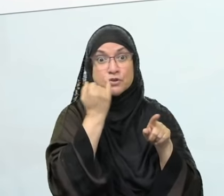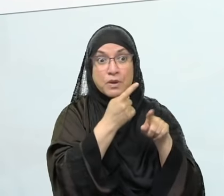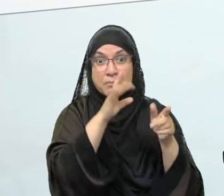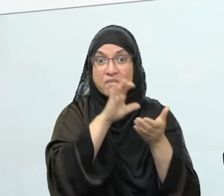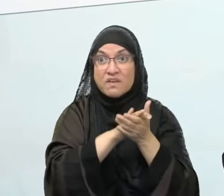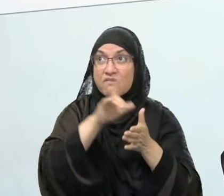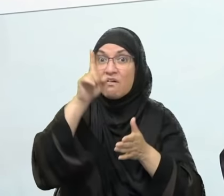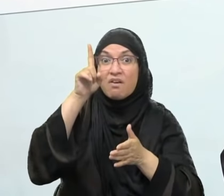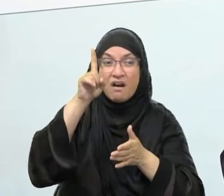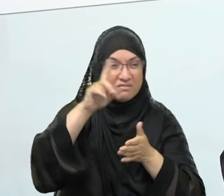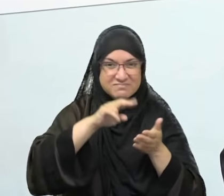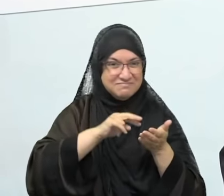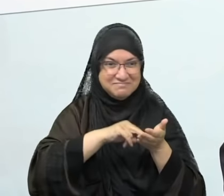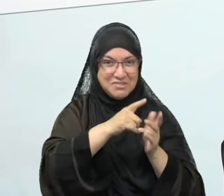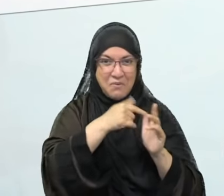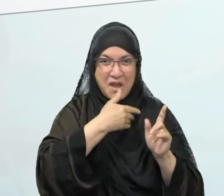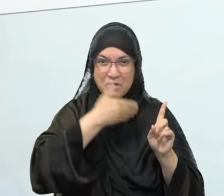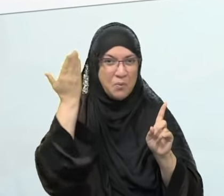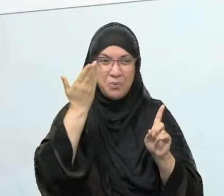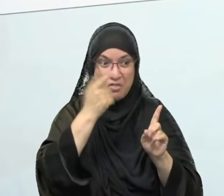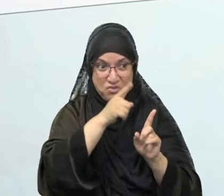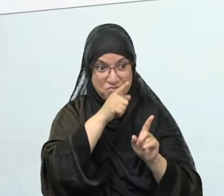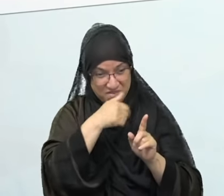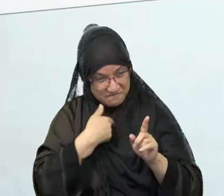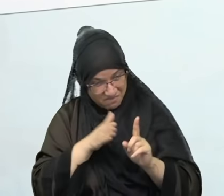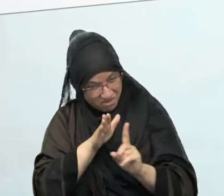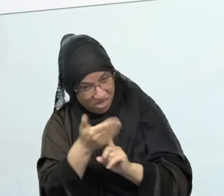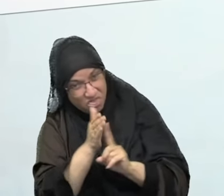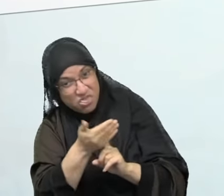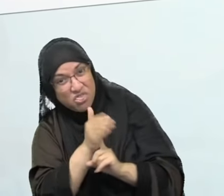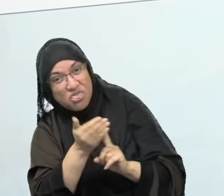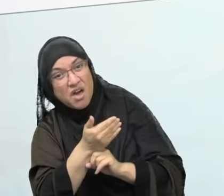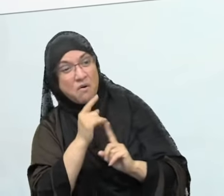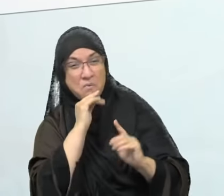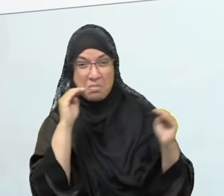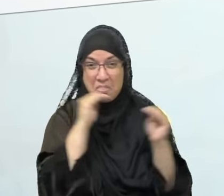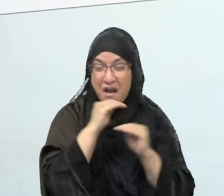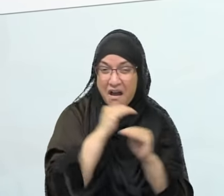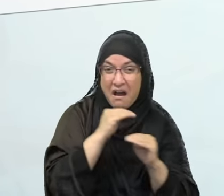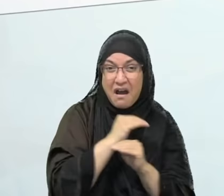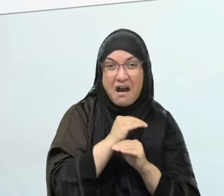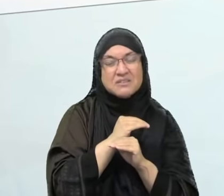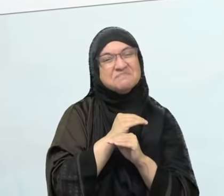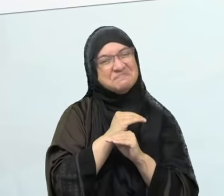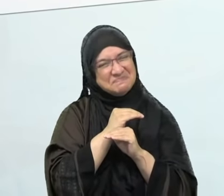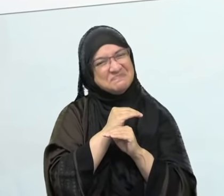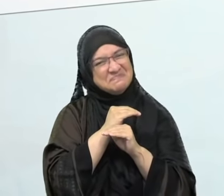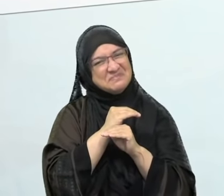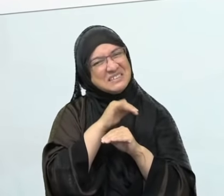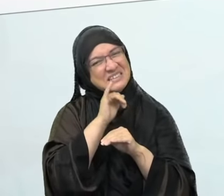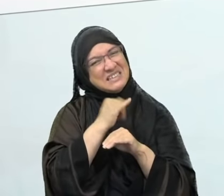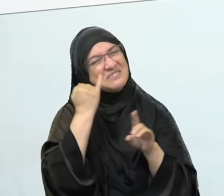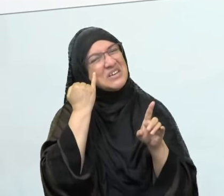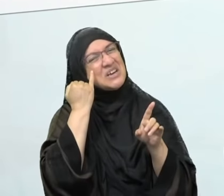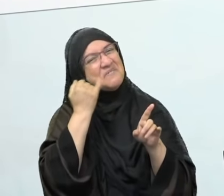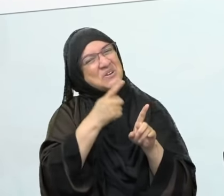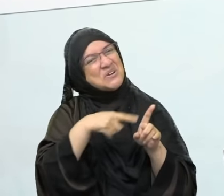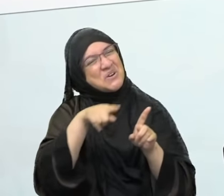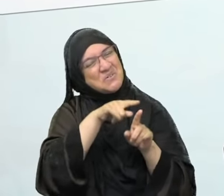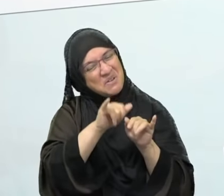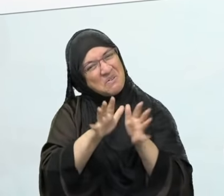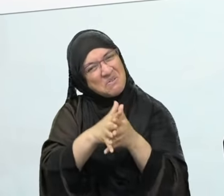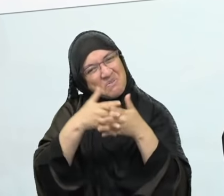you read this narration, or you read these ahadith by themselves, the obvious benefit of it is that lying is